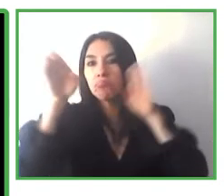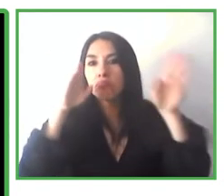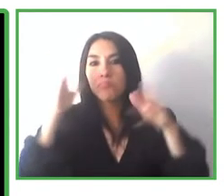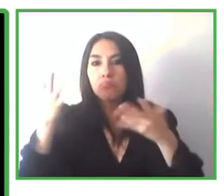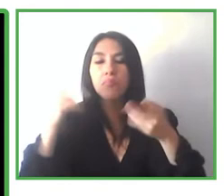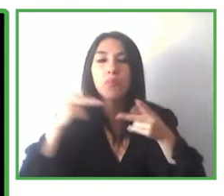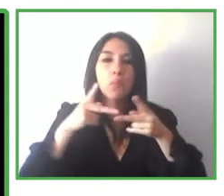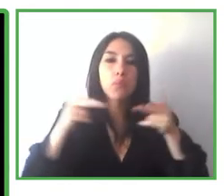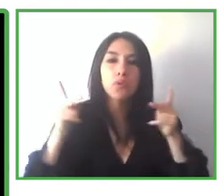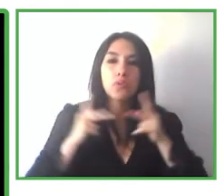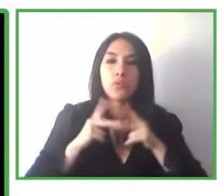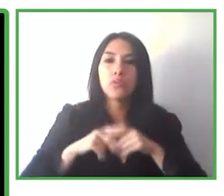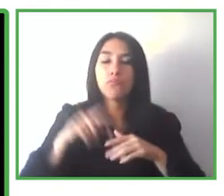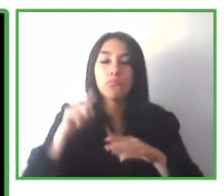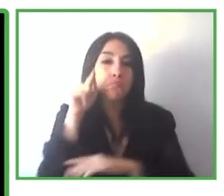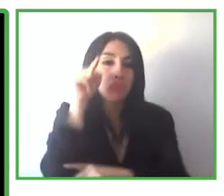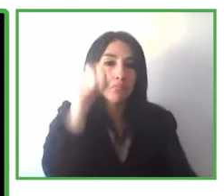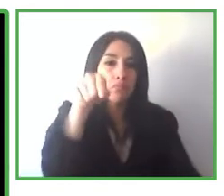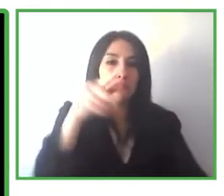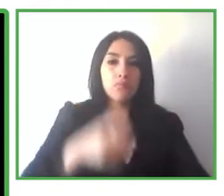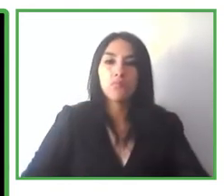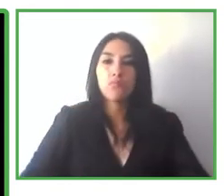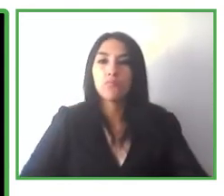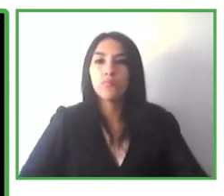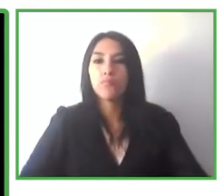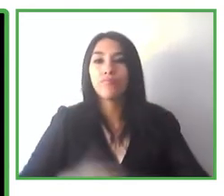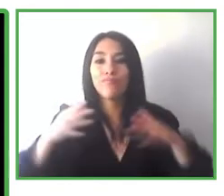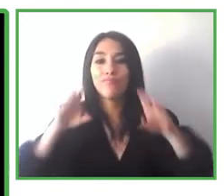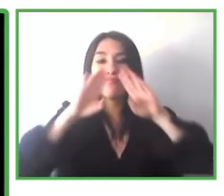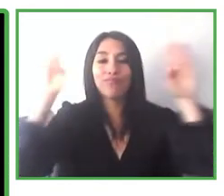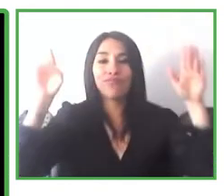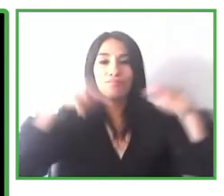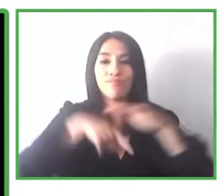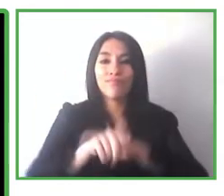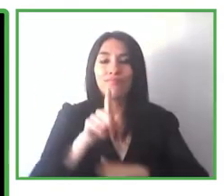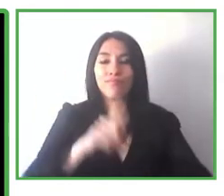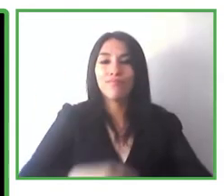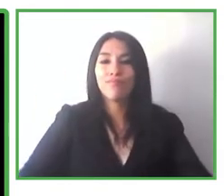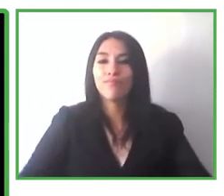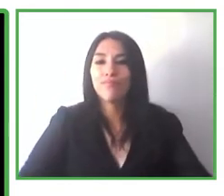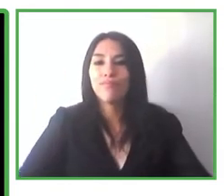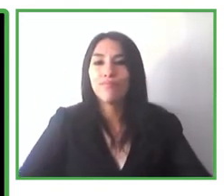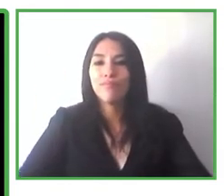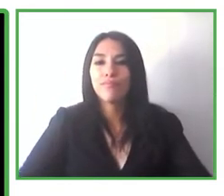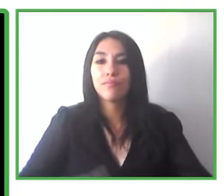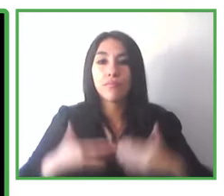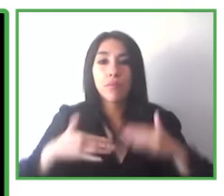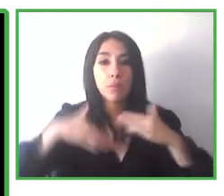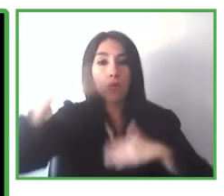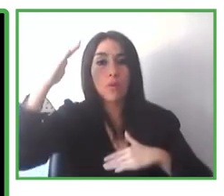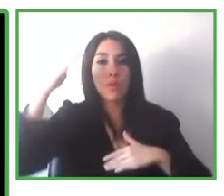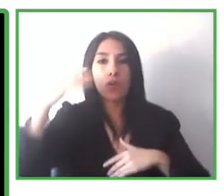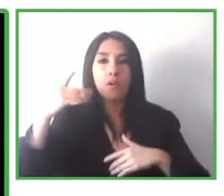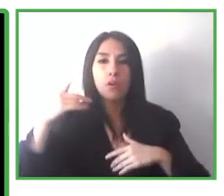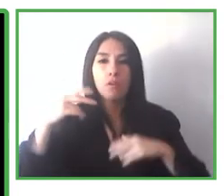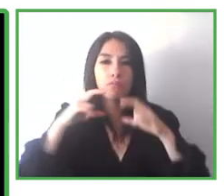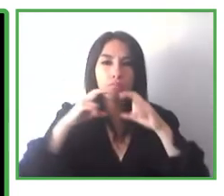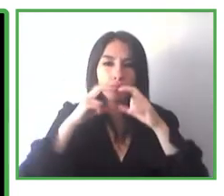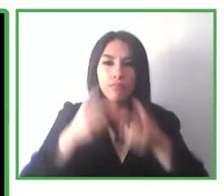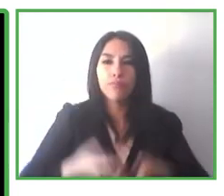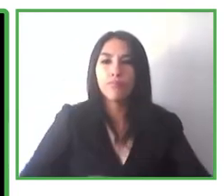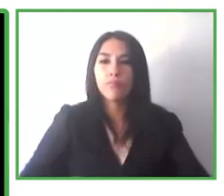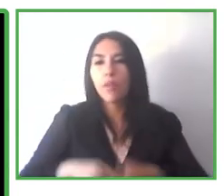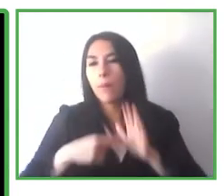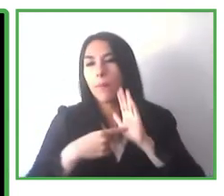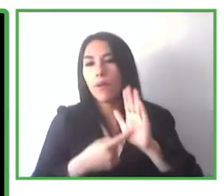to your, to your destination. You can go to, for example, if you